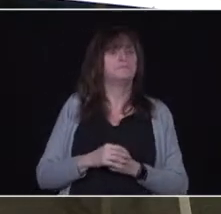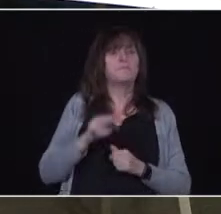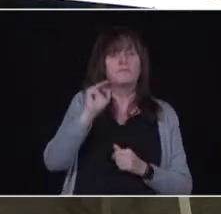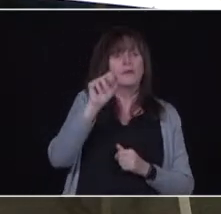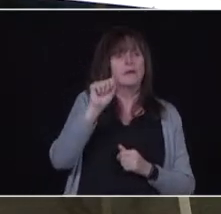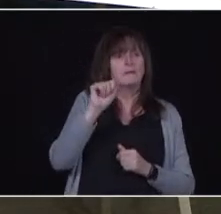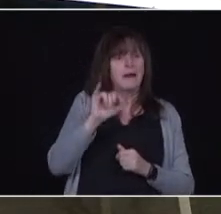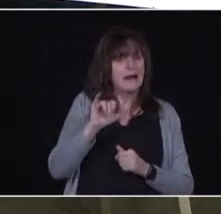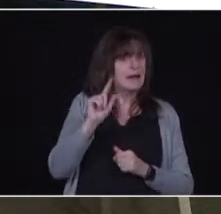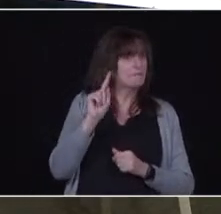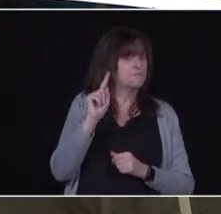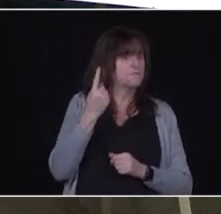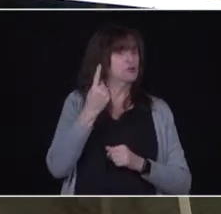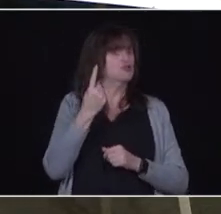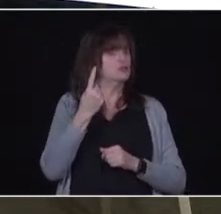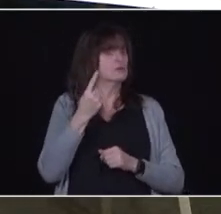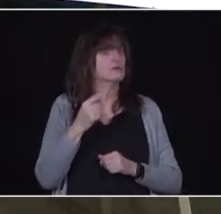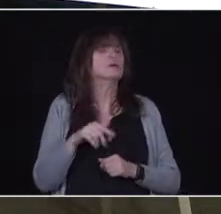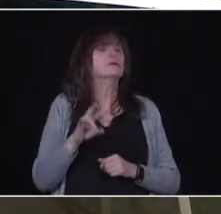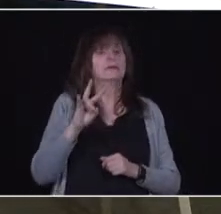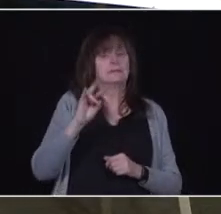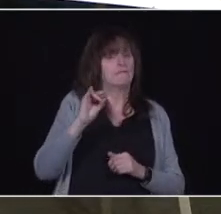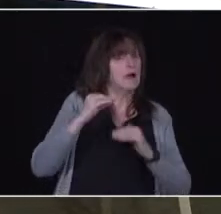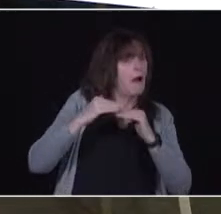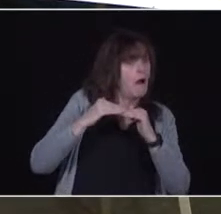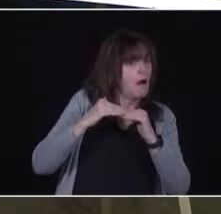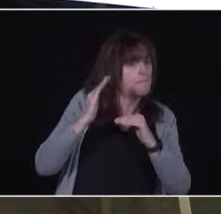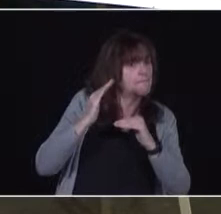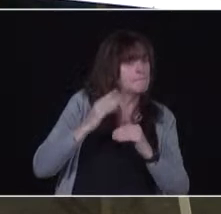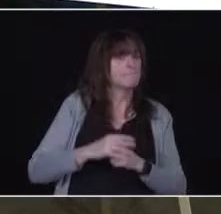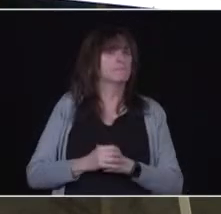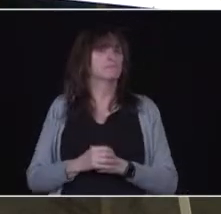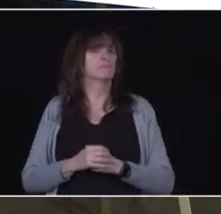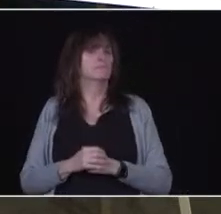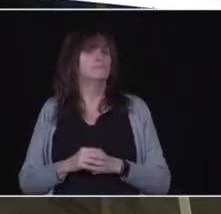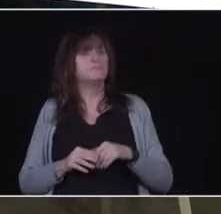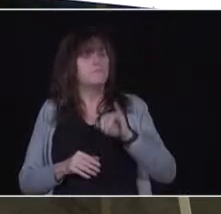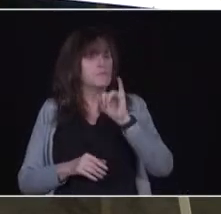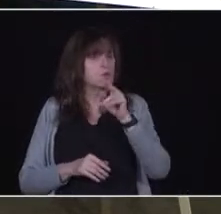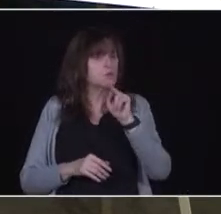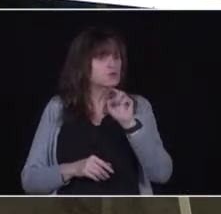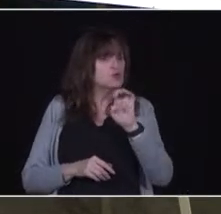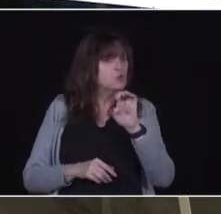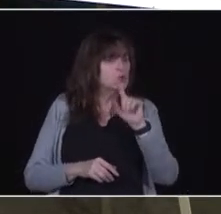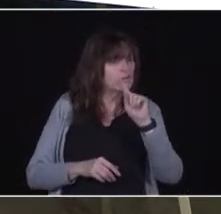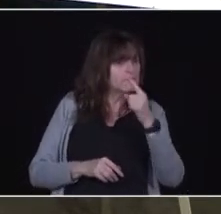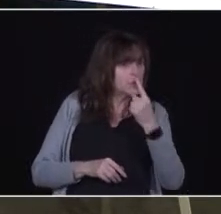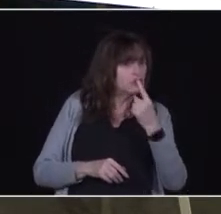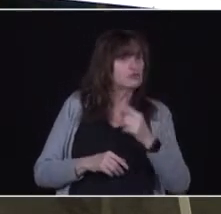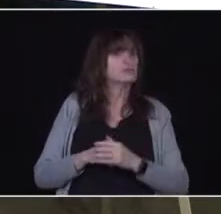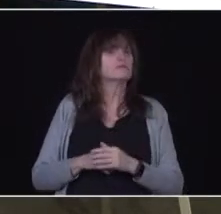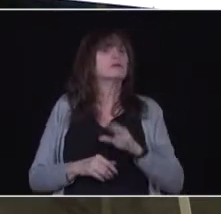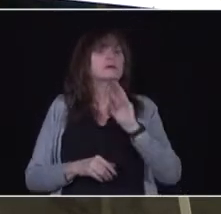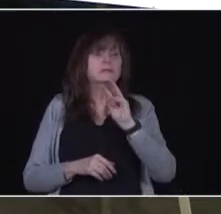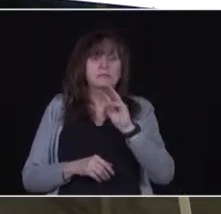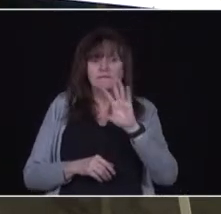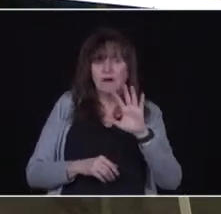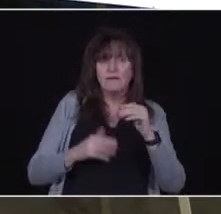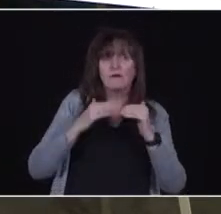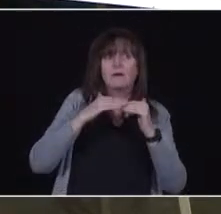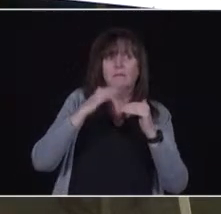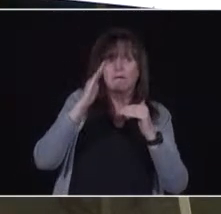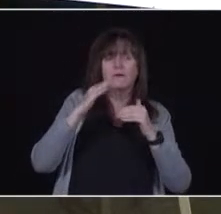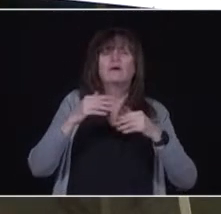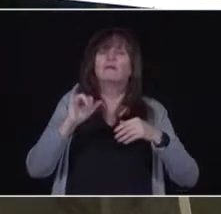plus. Starting the 1st of June, it will be 65-year-olds and plus. plus. And it will go down further from there. And so those are the blocks